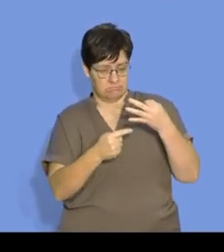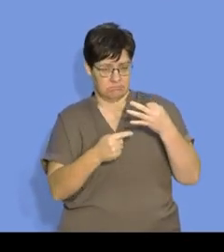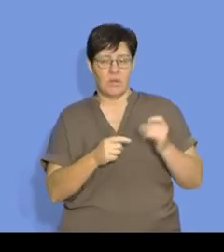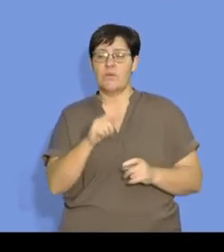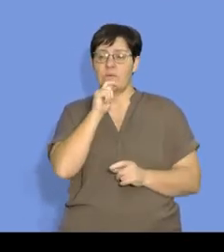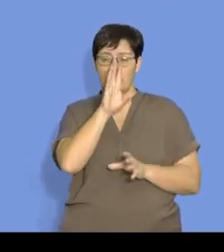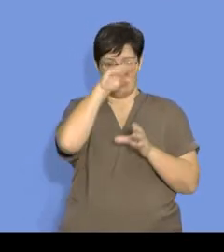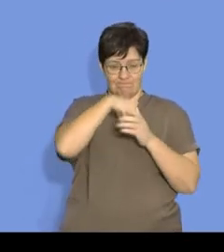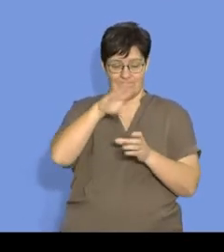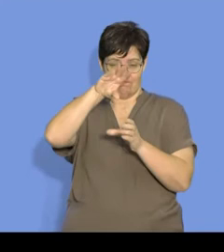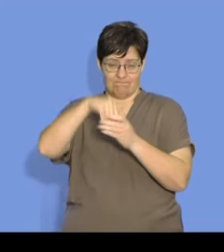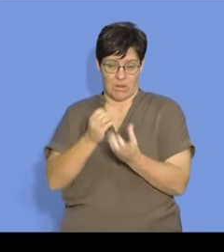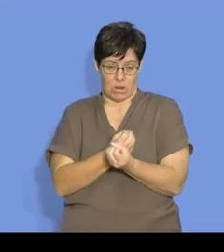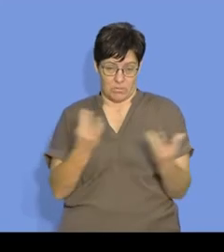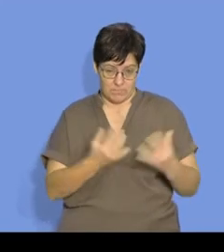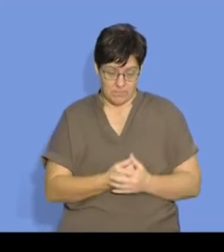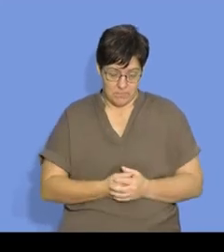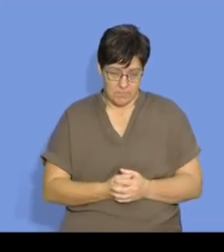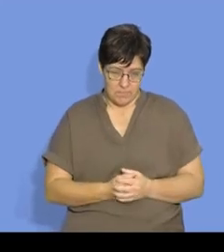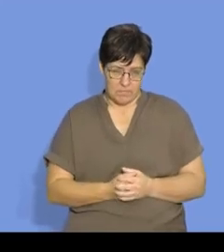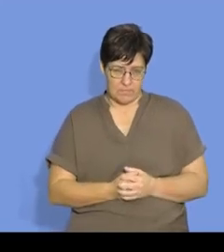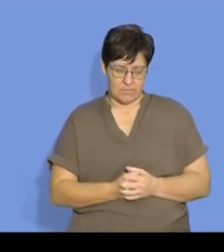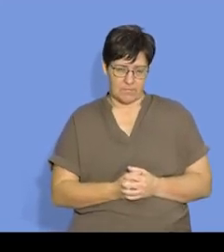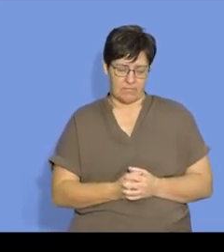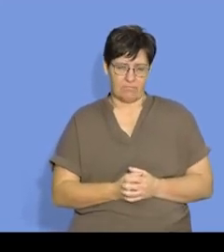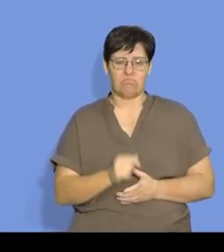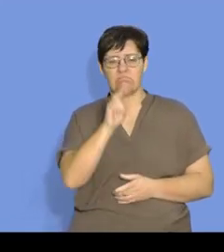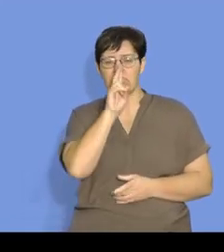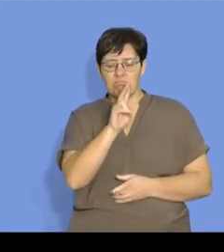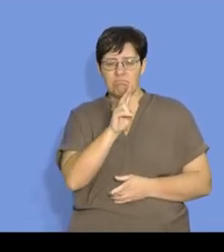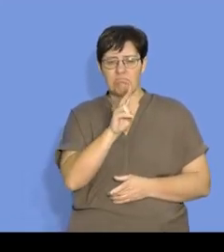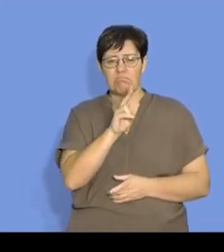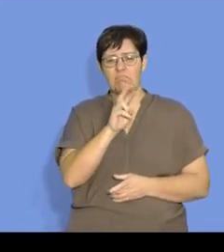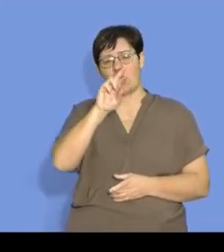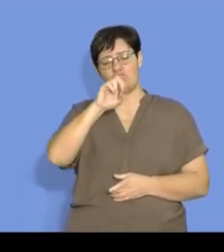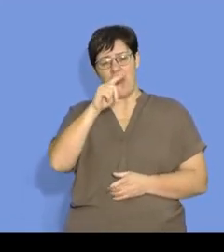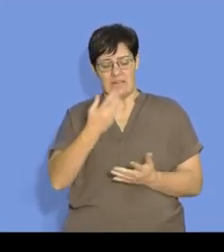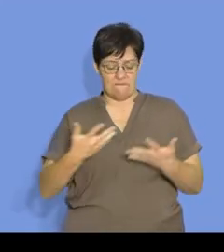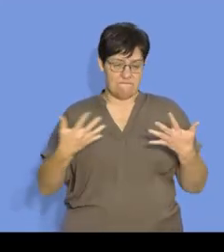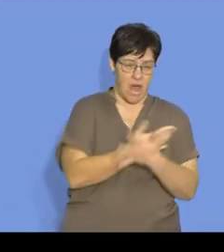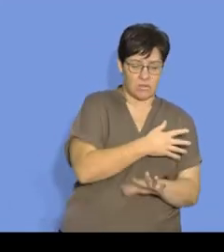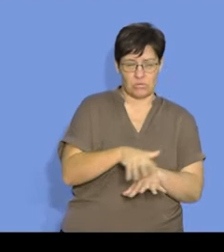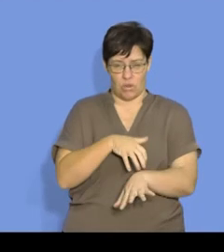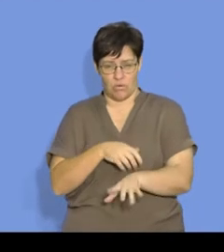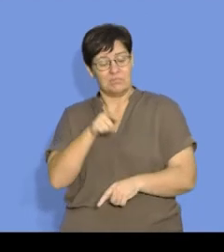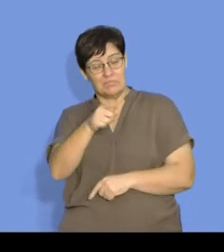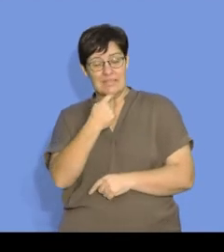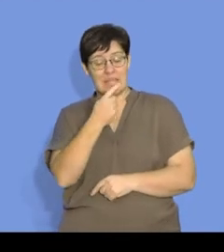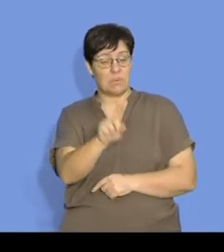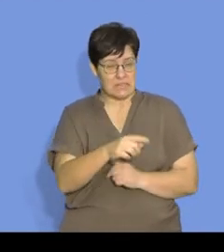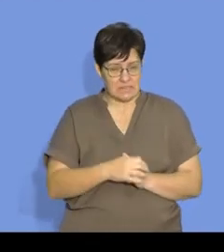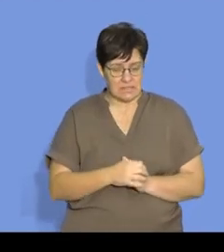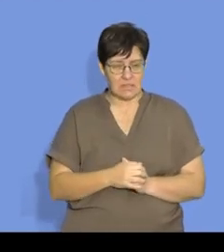used a lot. When we look at rate of reaction, I said to you that the rate of reaction